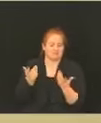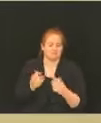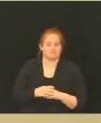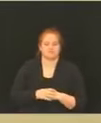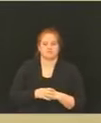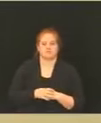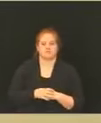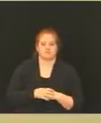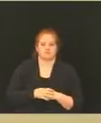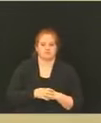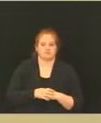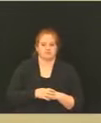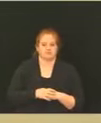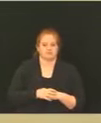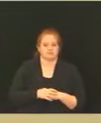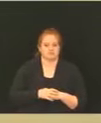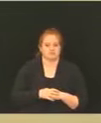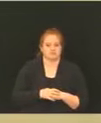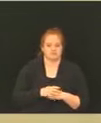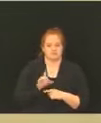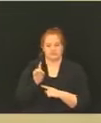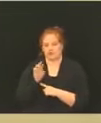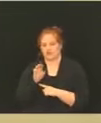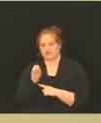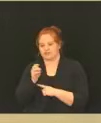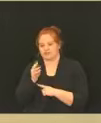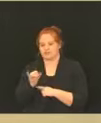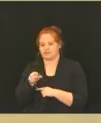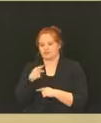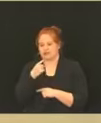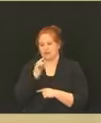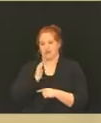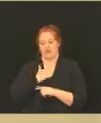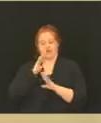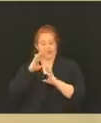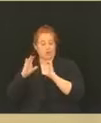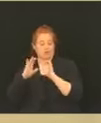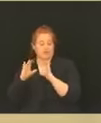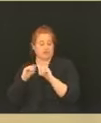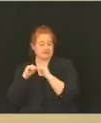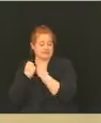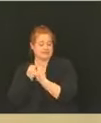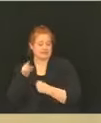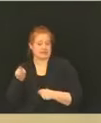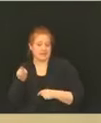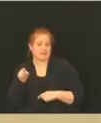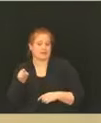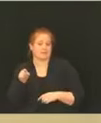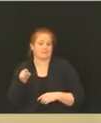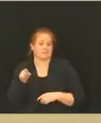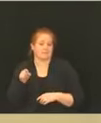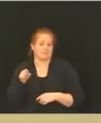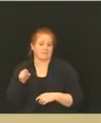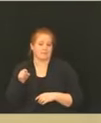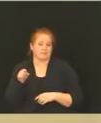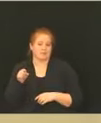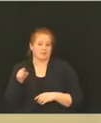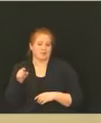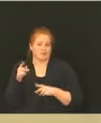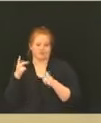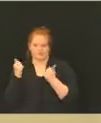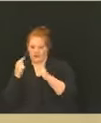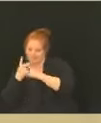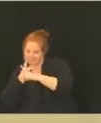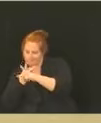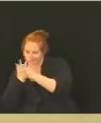we, our communication team, we are looking at several, several ways